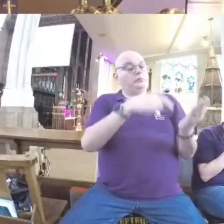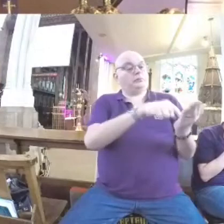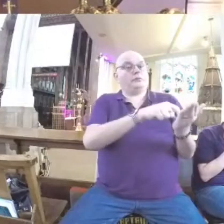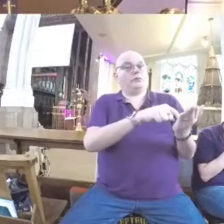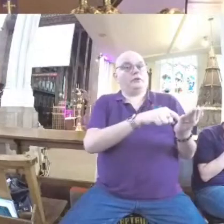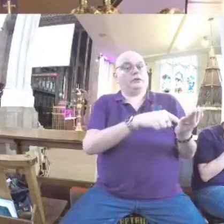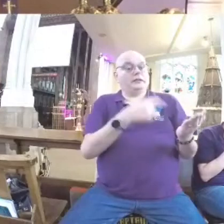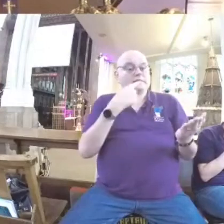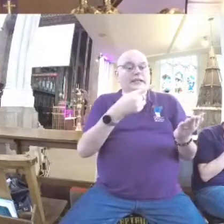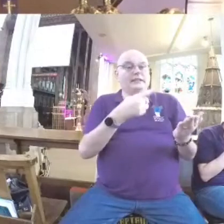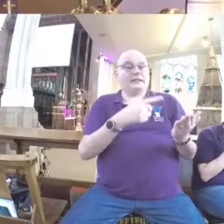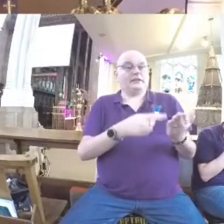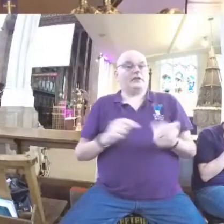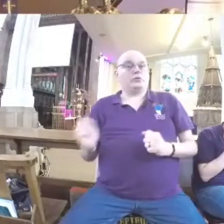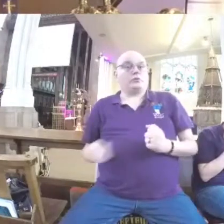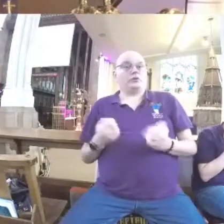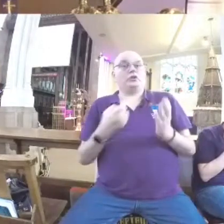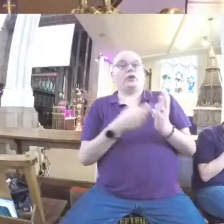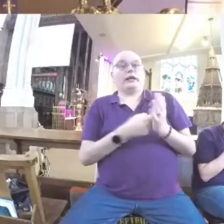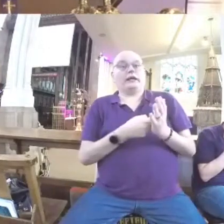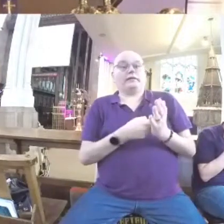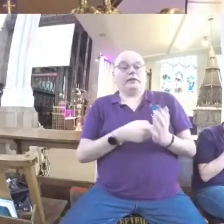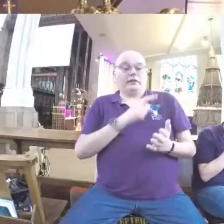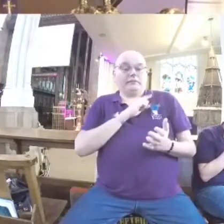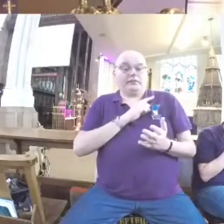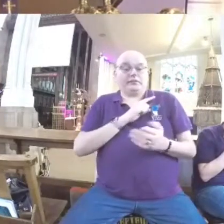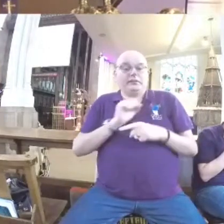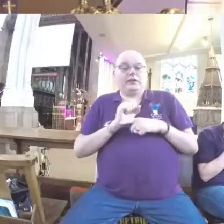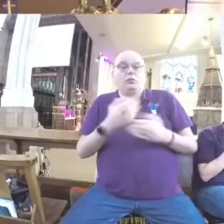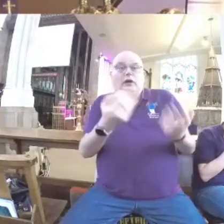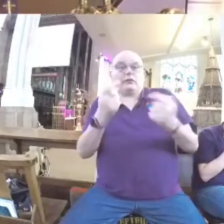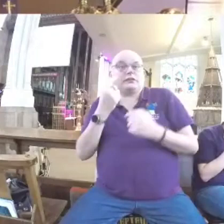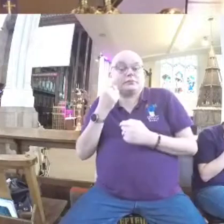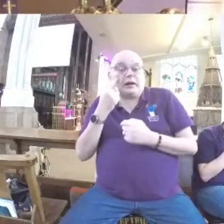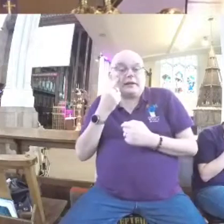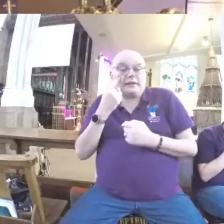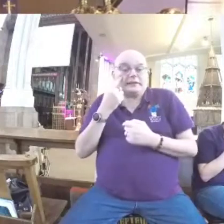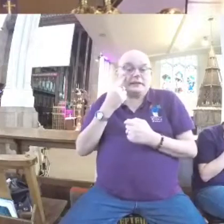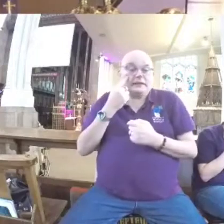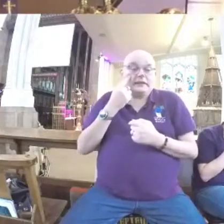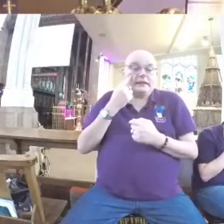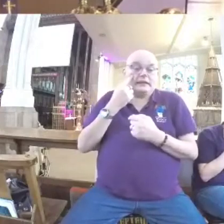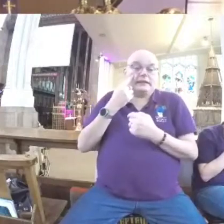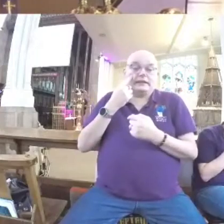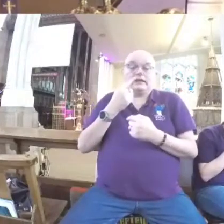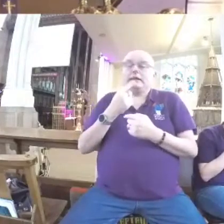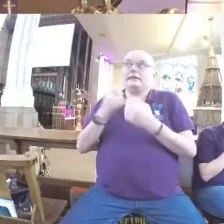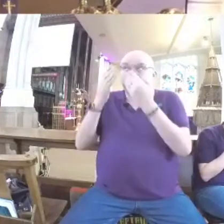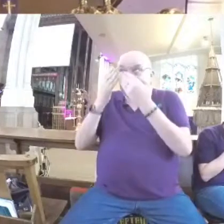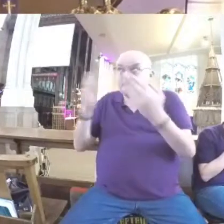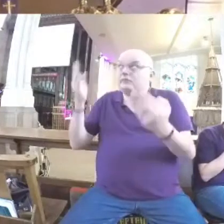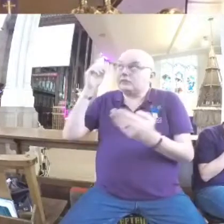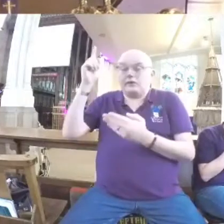prostitute Rahab, because she welcomed the spies, was not killed with those who were disobedient. She was a